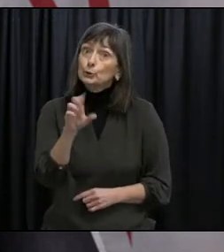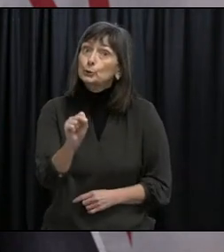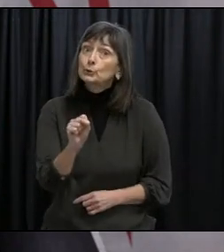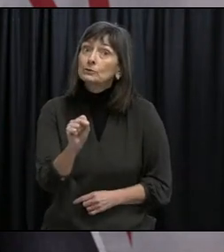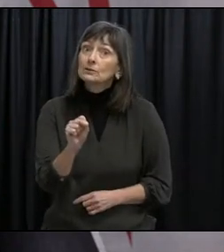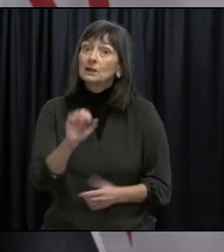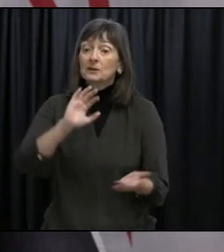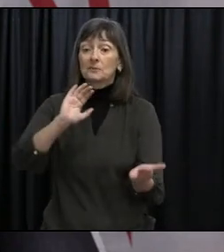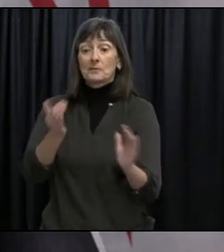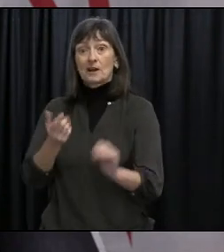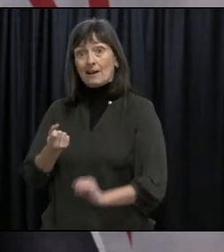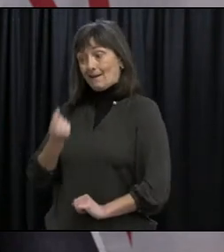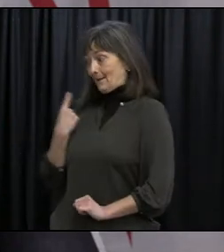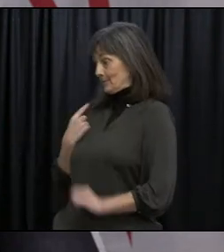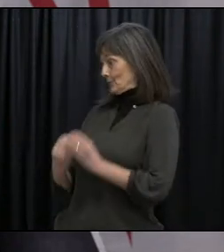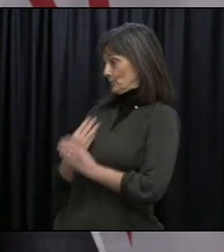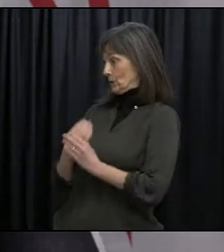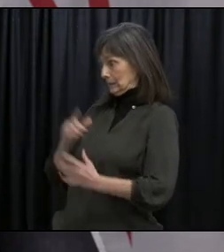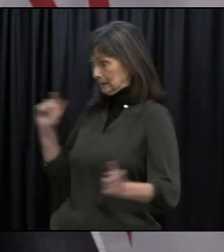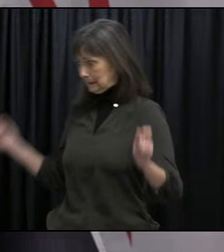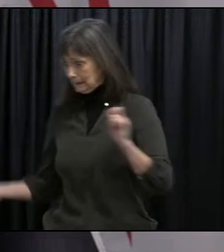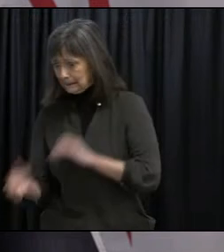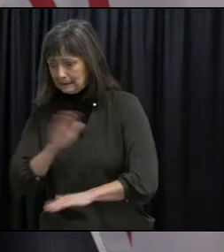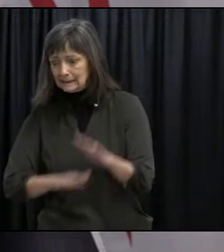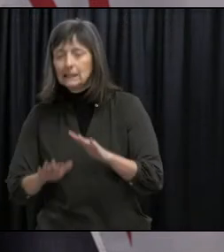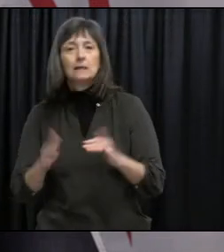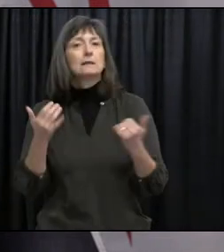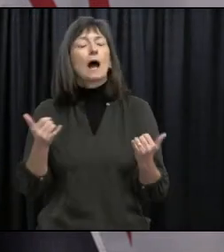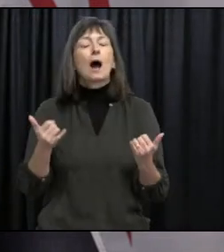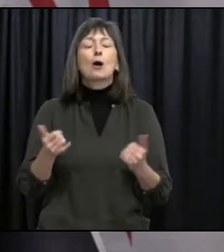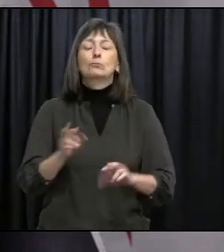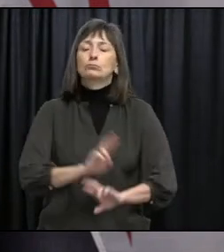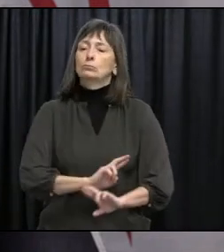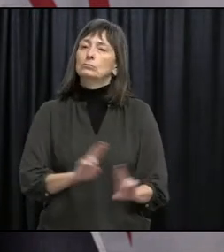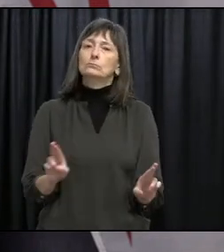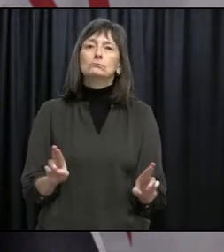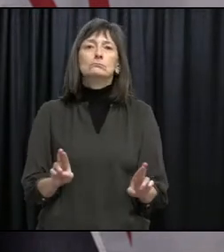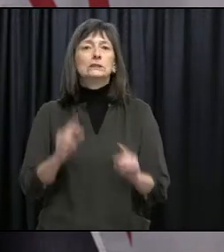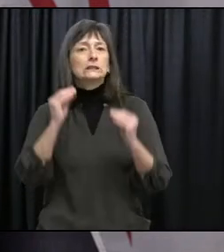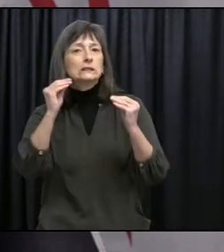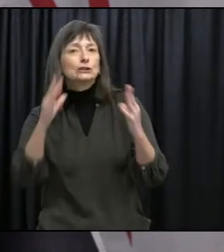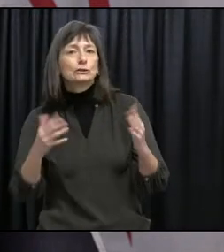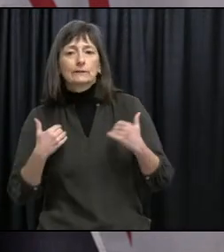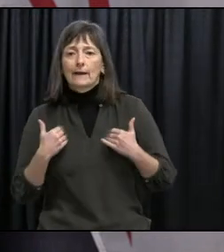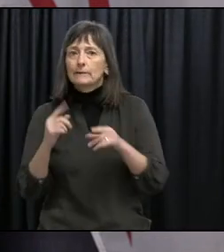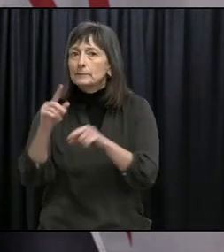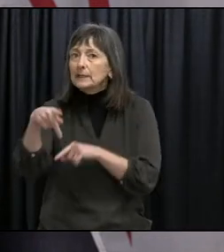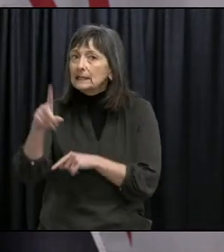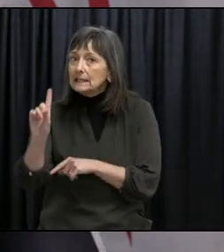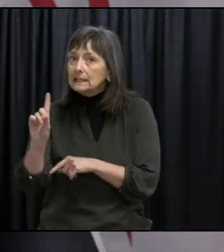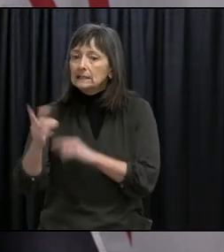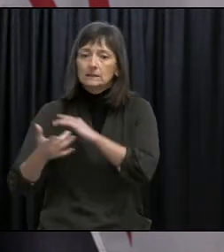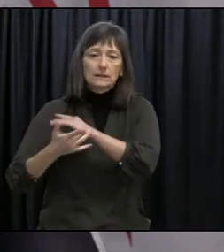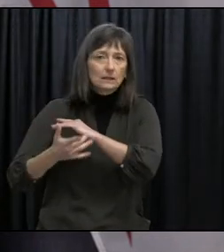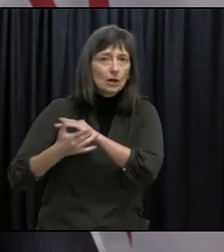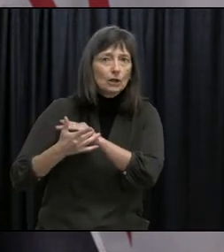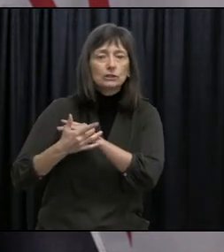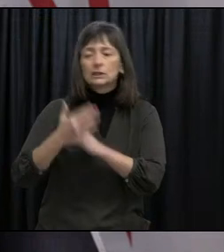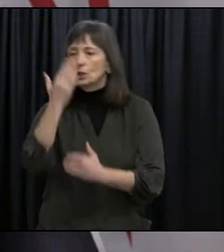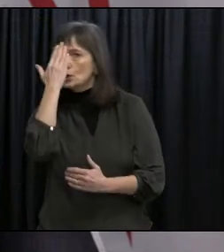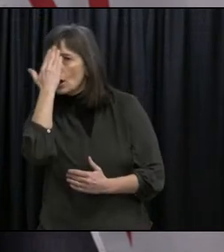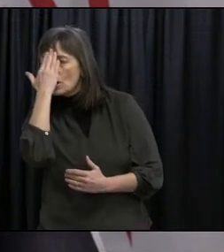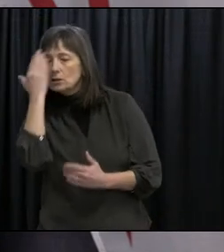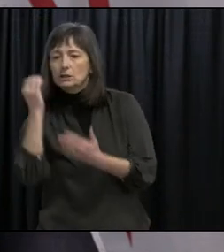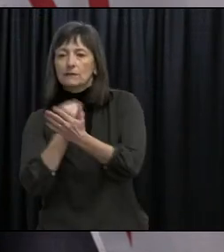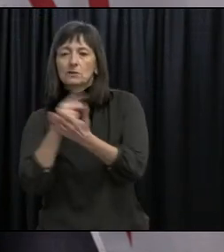better place than we were last spring. Teachers have the technology and the training to deliver online learning. We have